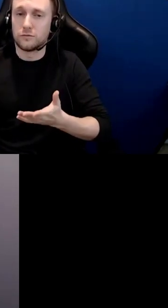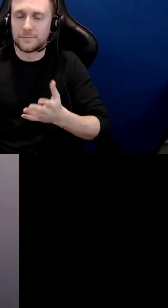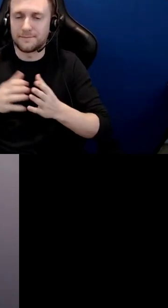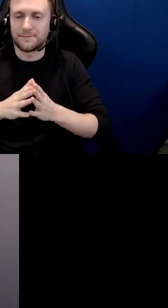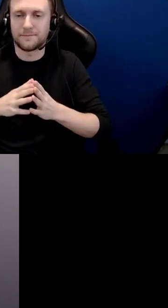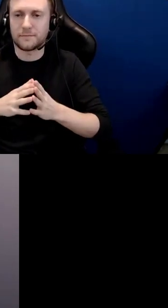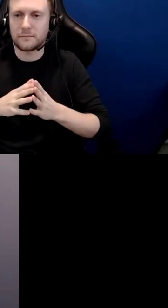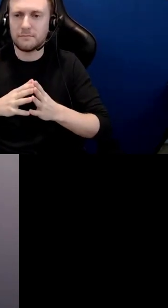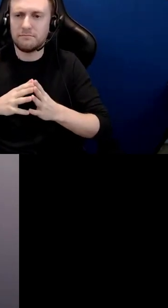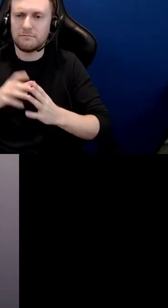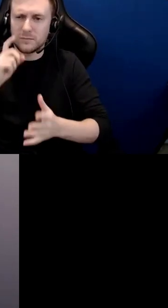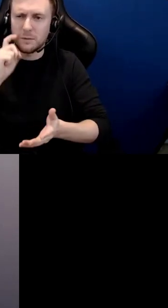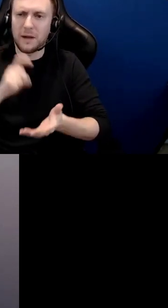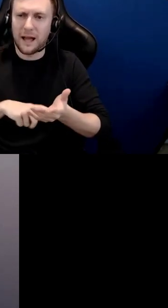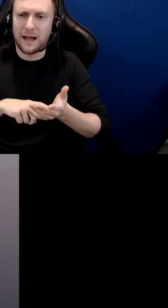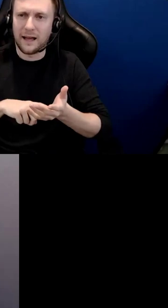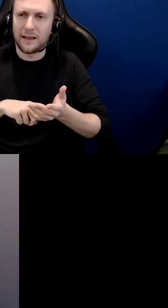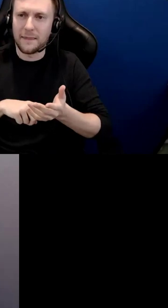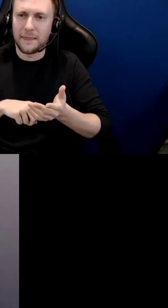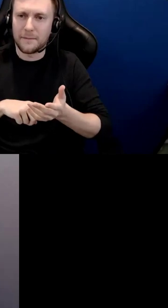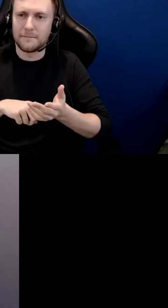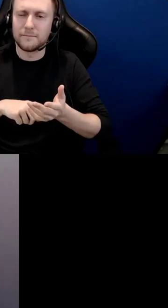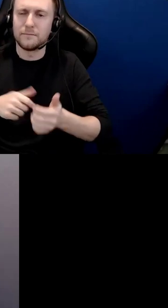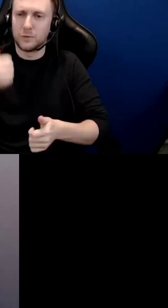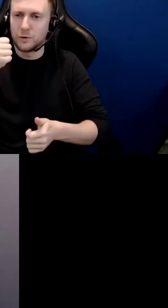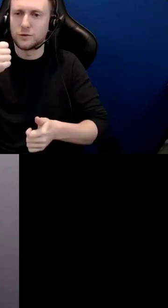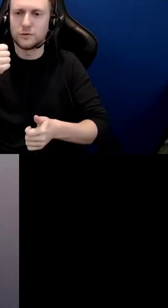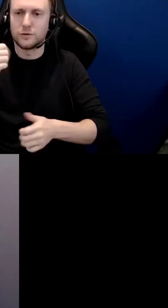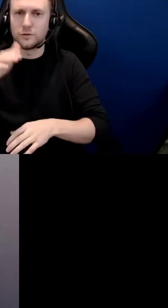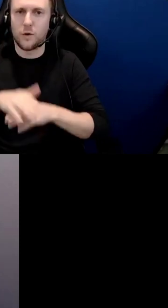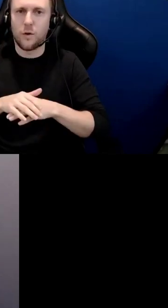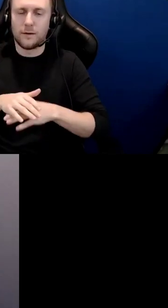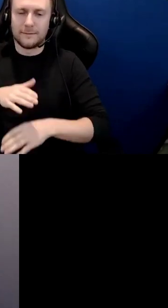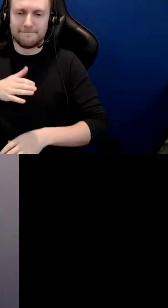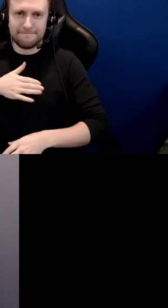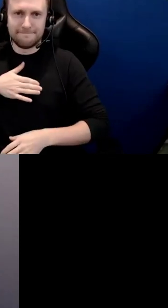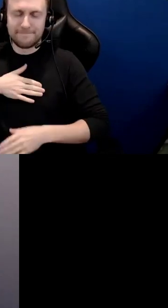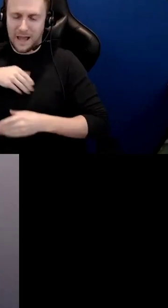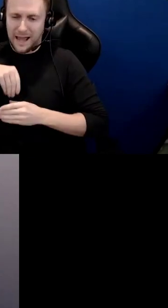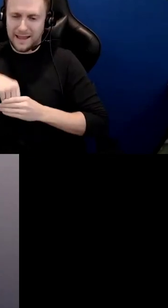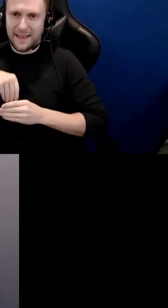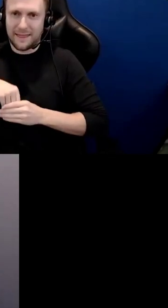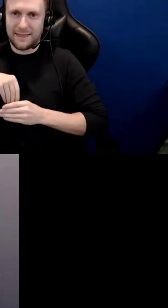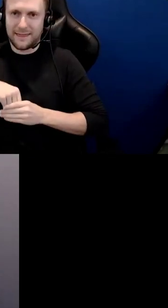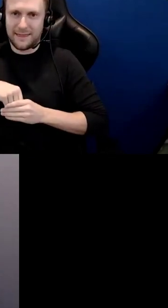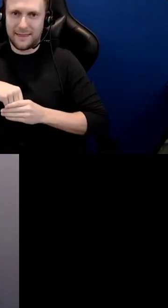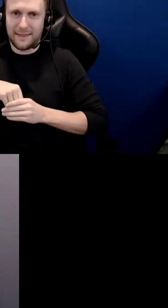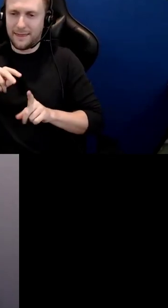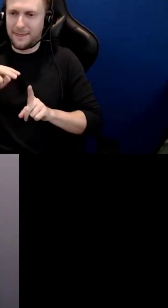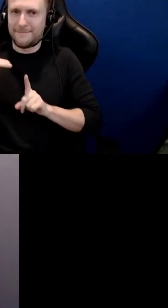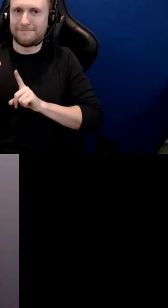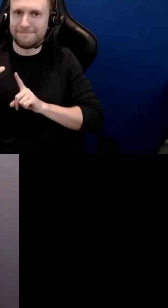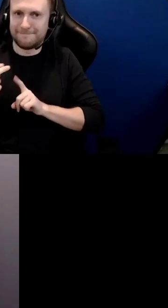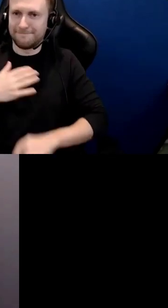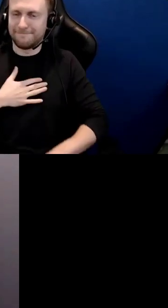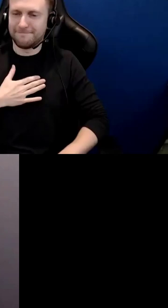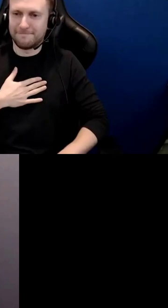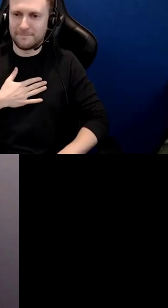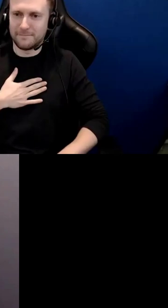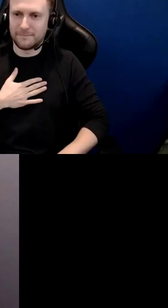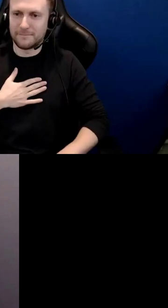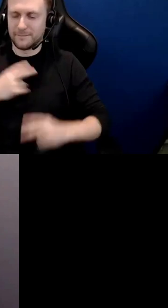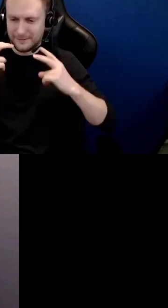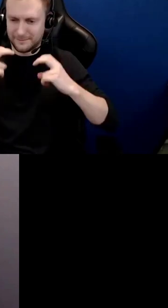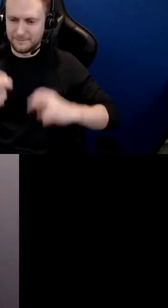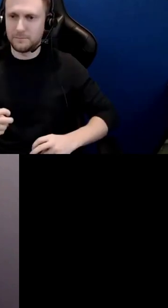remind us let's let's have action at all the levels let's have action at all the levels and with this i'm going to welcome ed